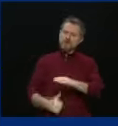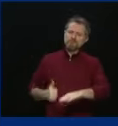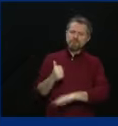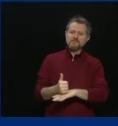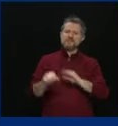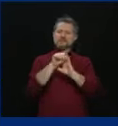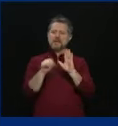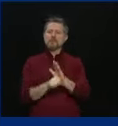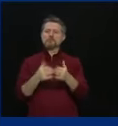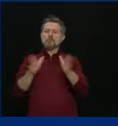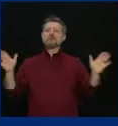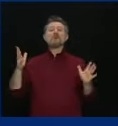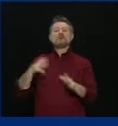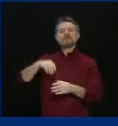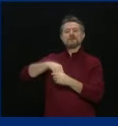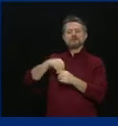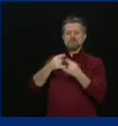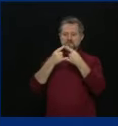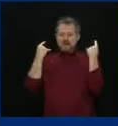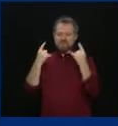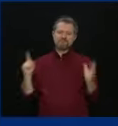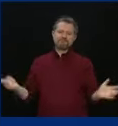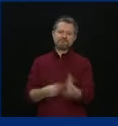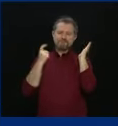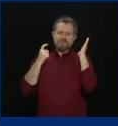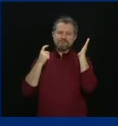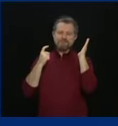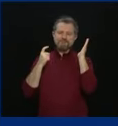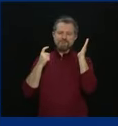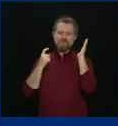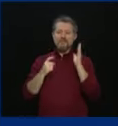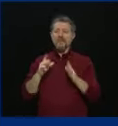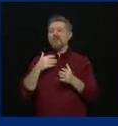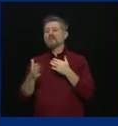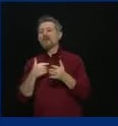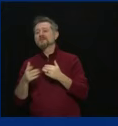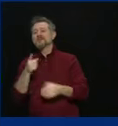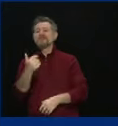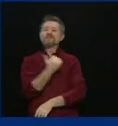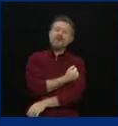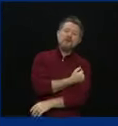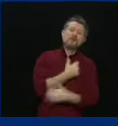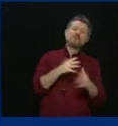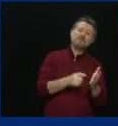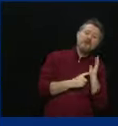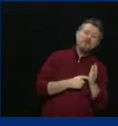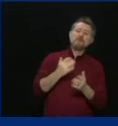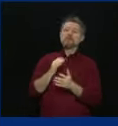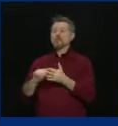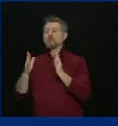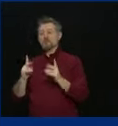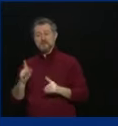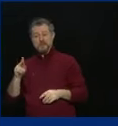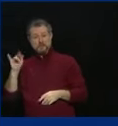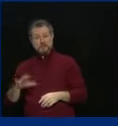indoor mask mandate unless a business has a vaccination mandate. Many people in New York City are already dealing with this,